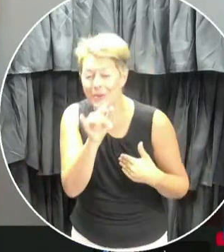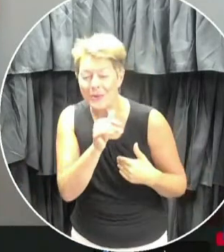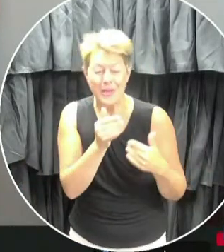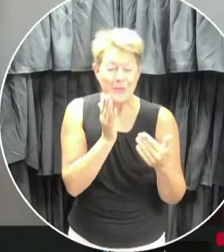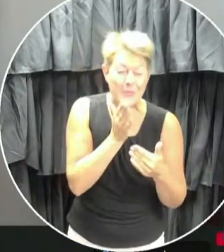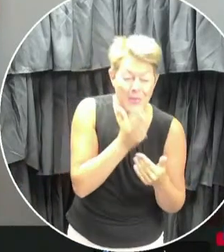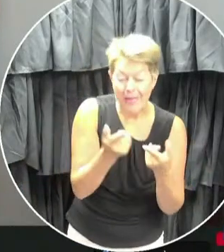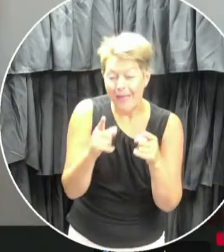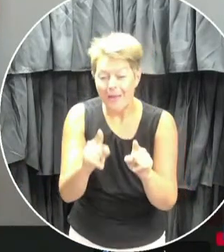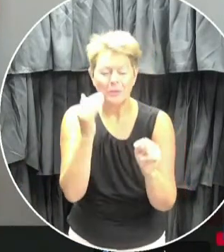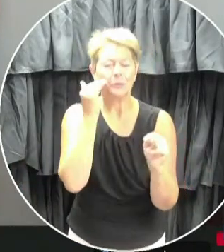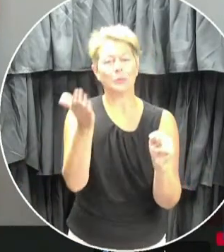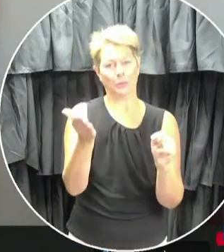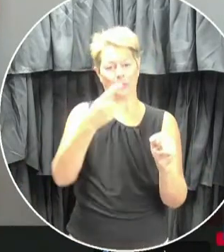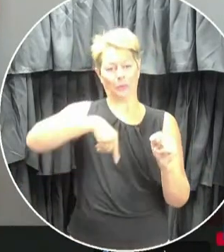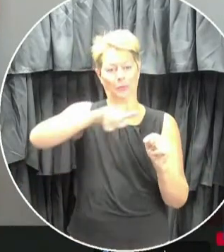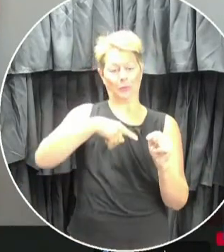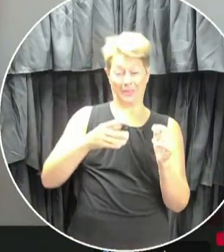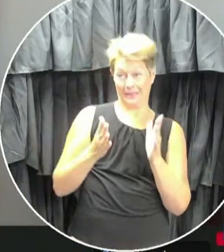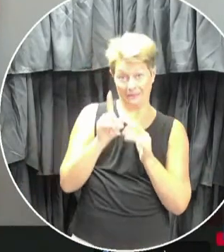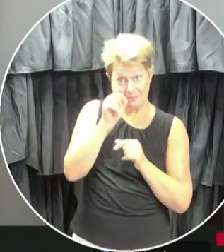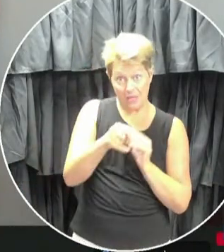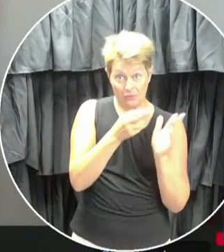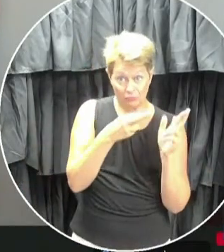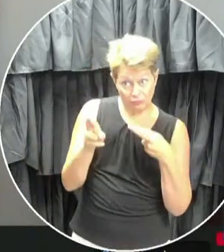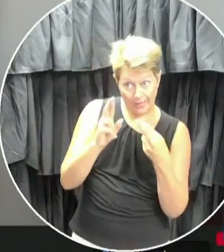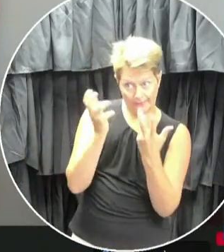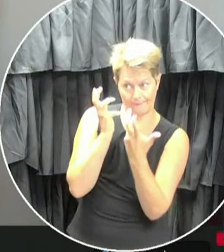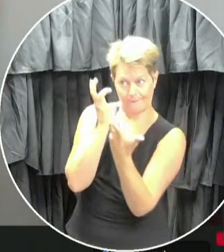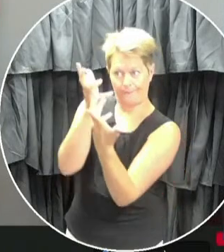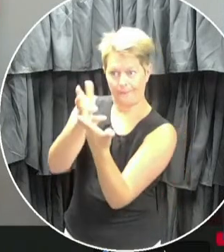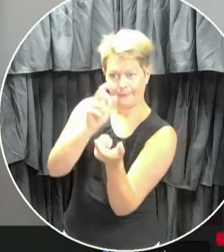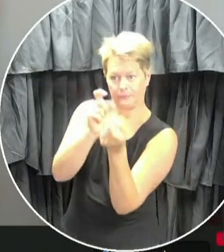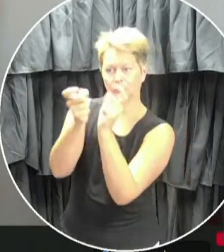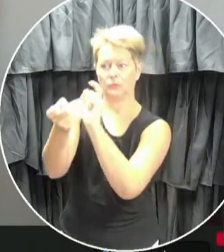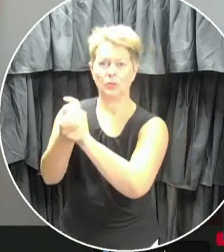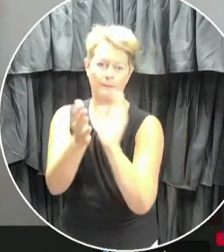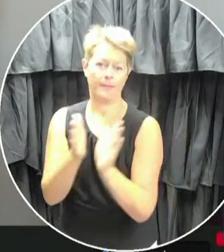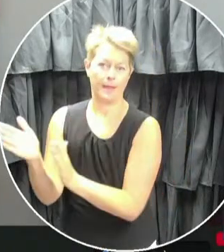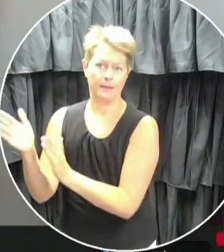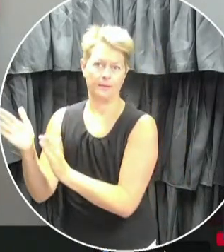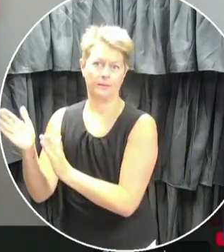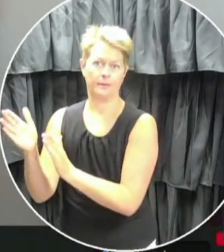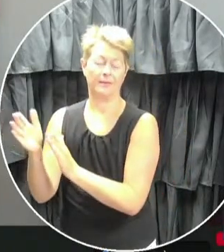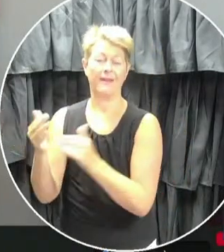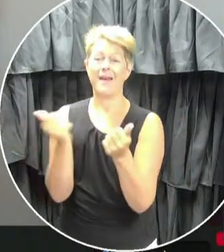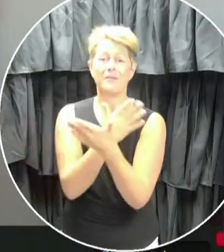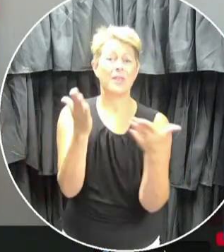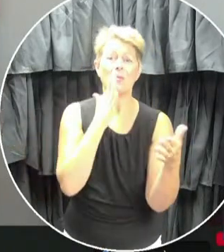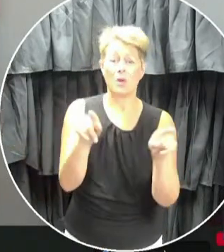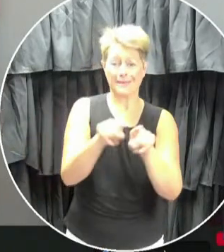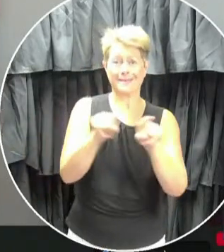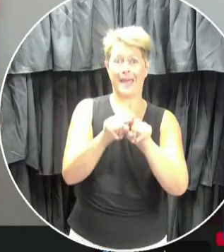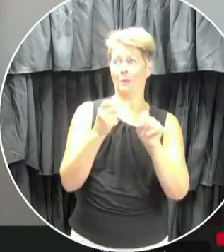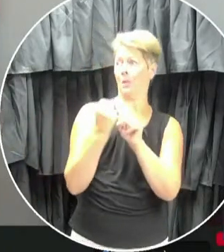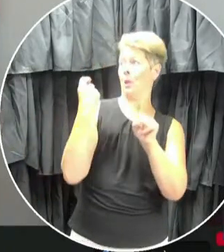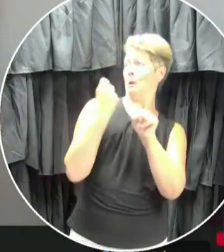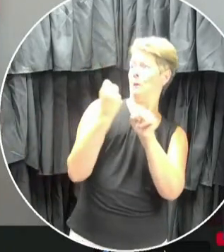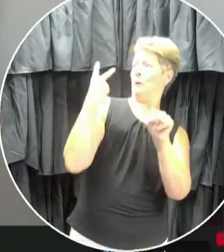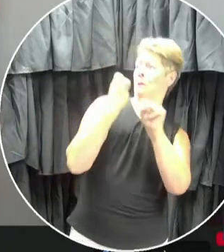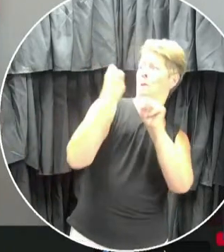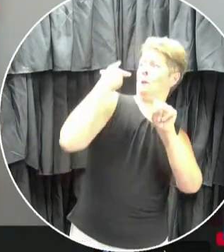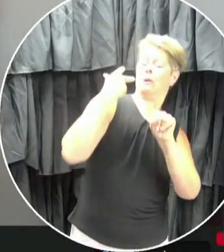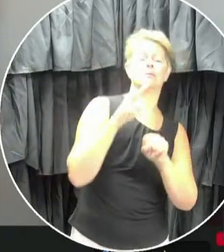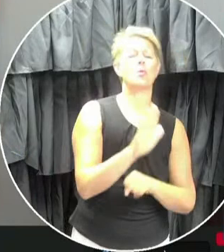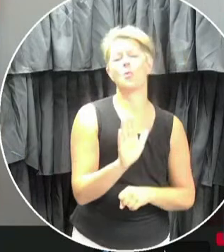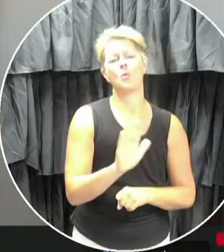hold, we all must recognize and accept that things will not be exactly as they were before adjustments will